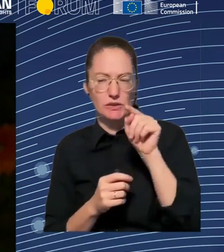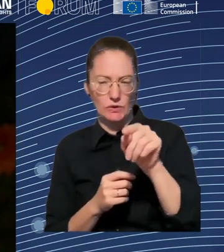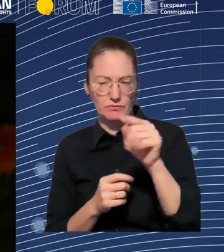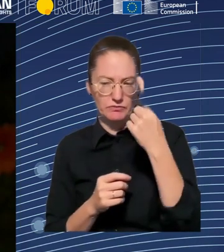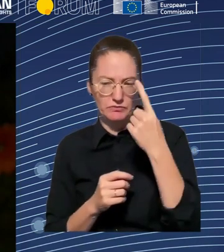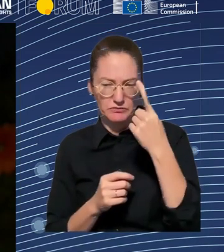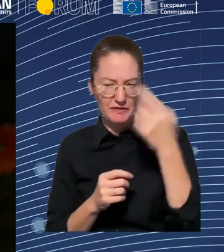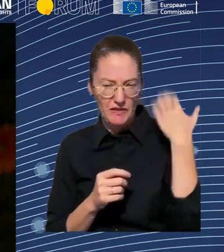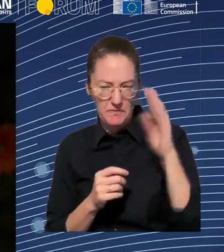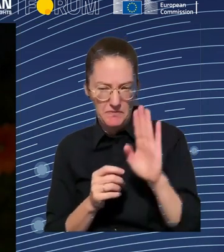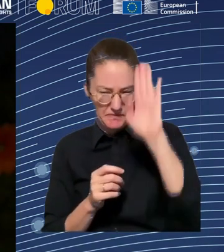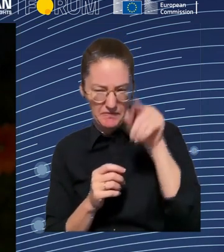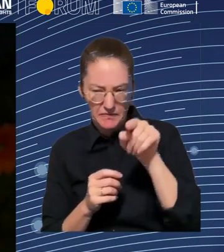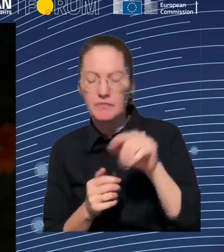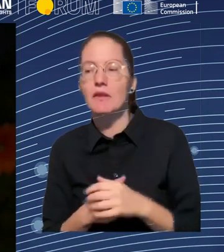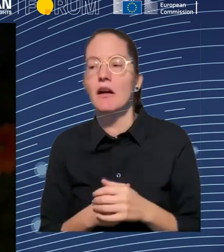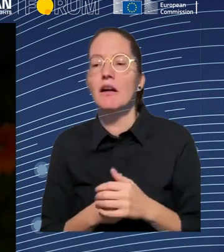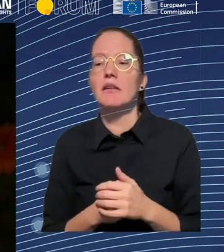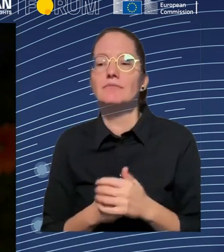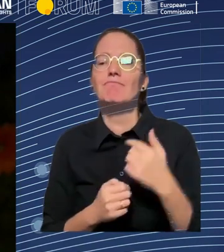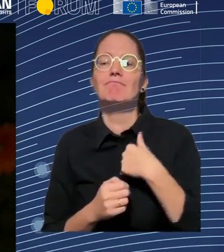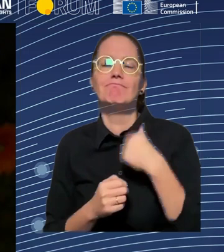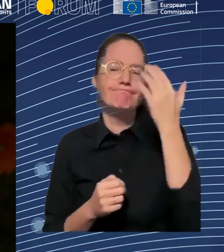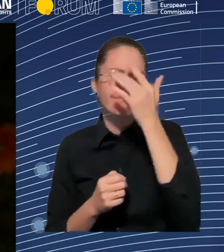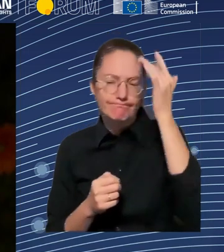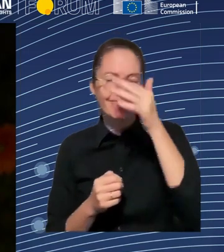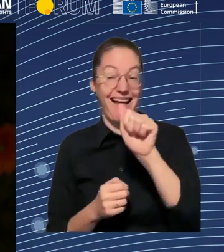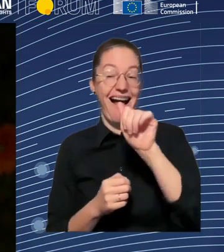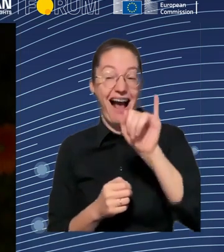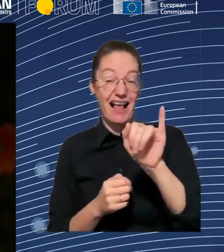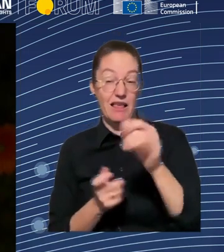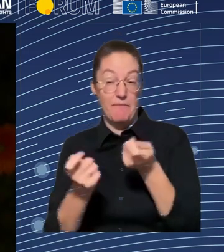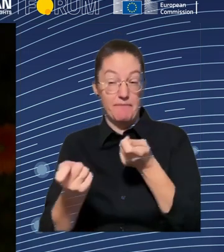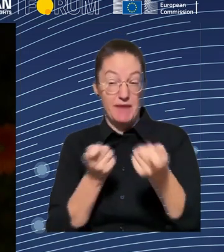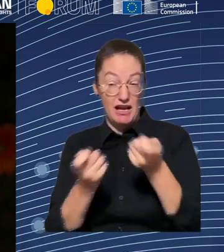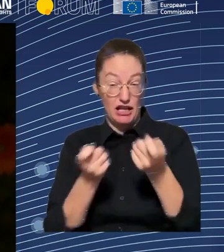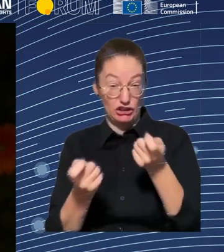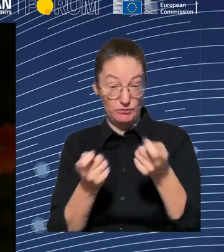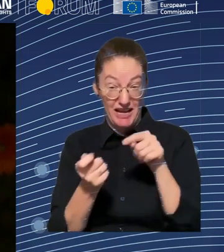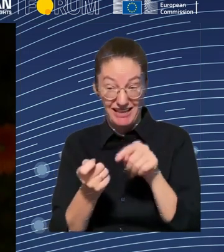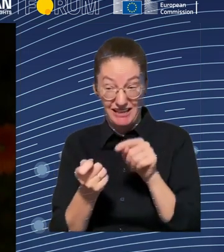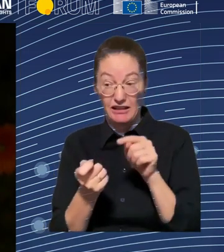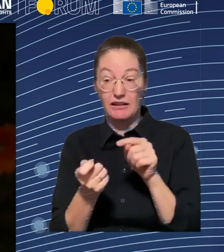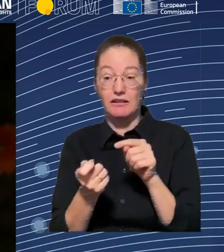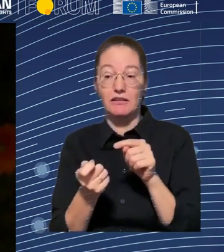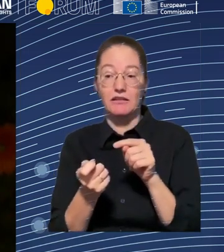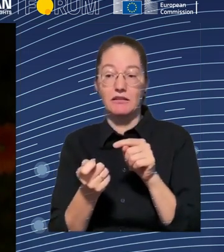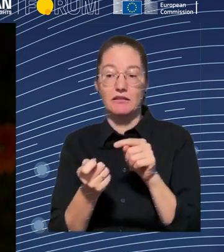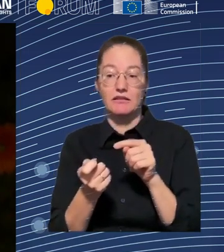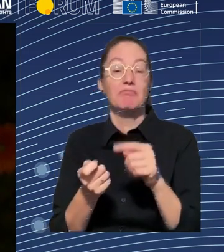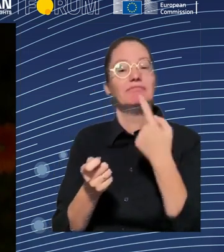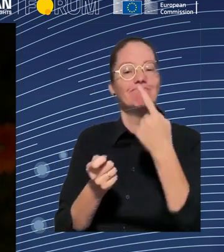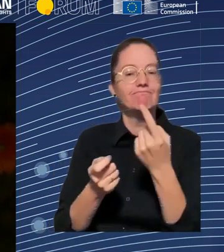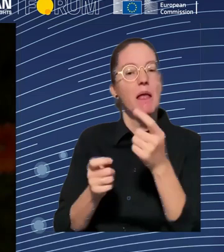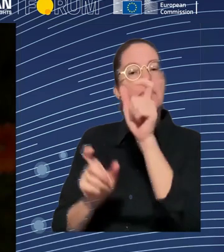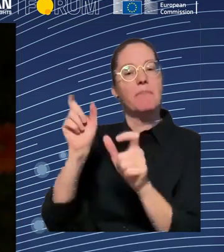the right to be forget to be imperfect, in the sense that you get your imperfection get registered in the data that then